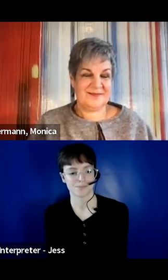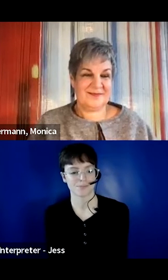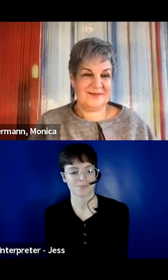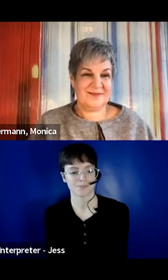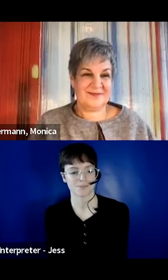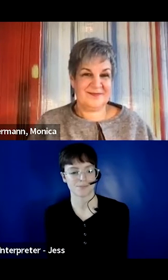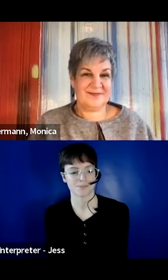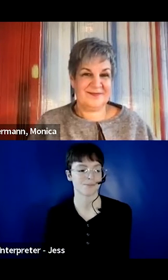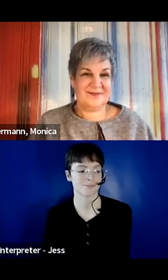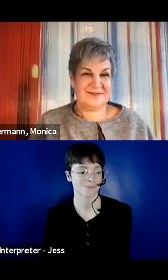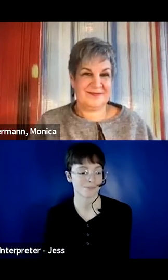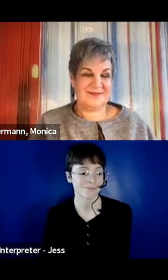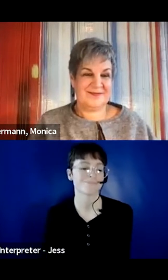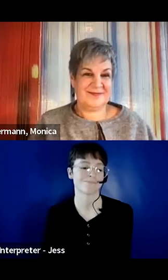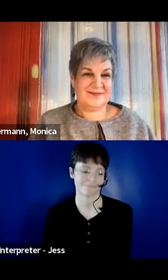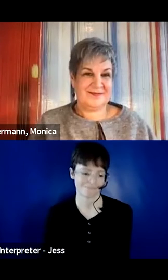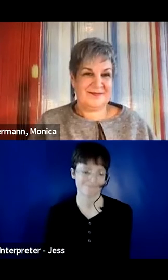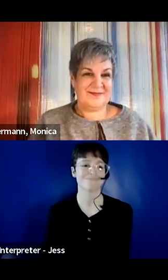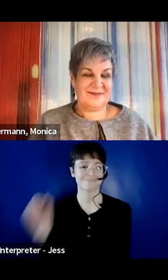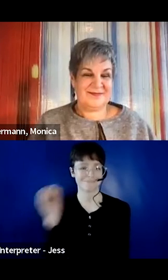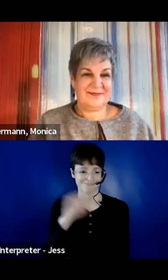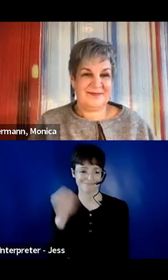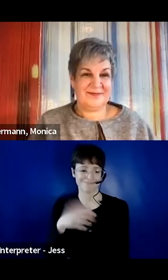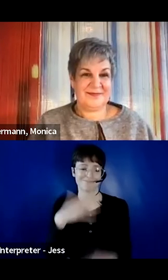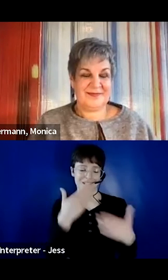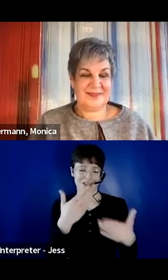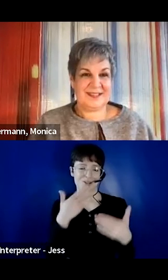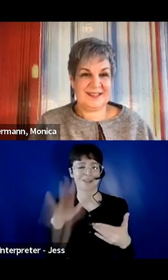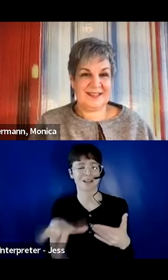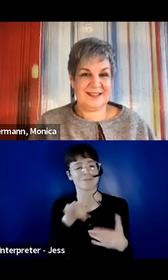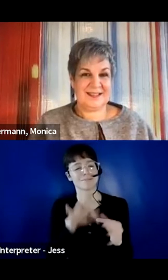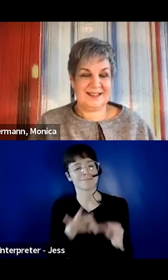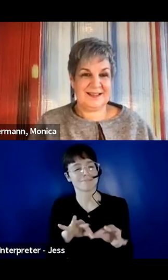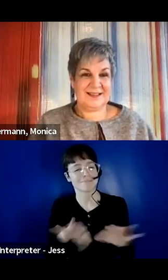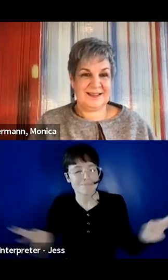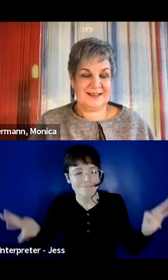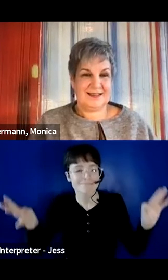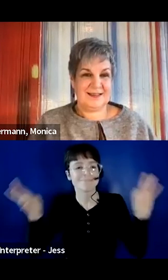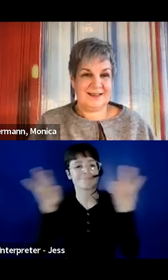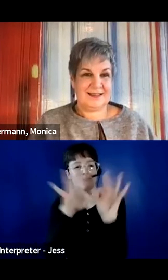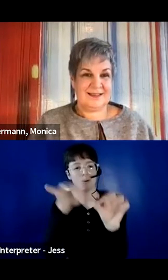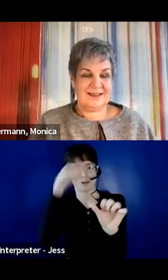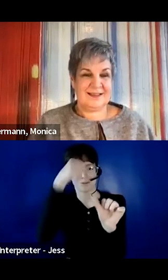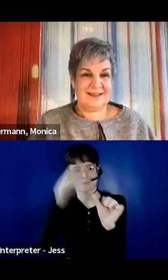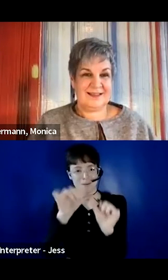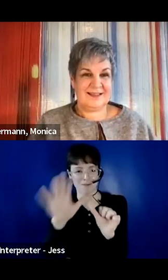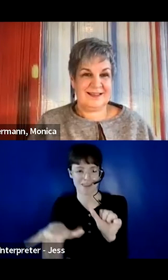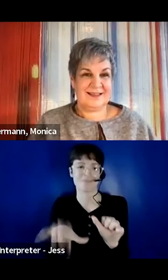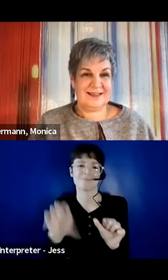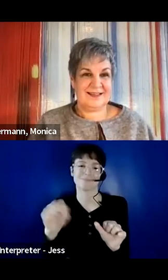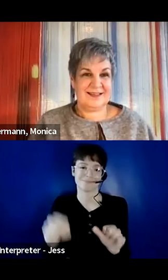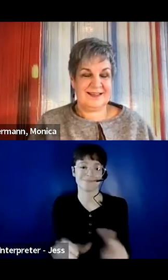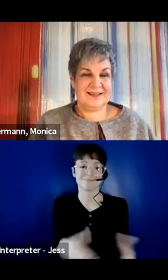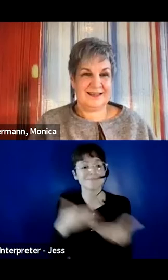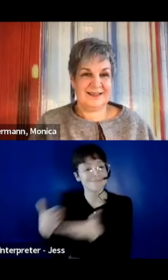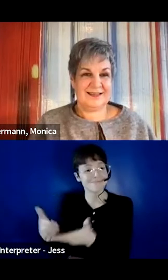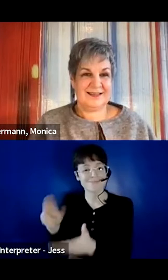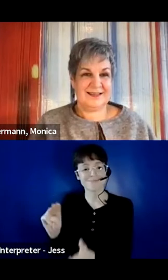Yeah. Thanks so much. That's really, really important to remember as well. Megan, over to you.